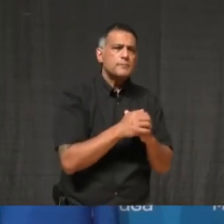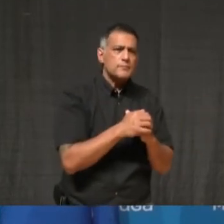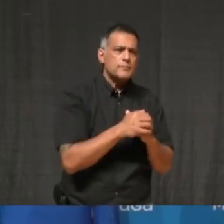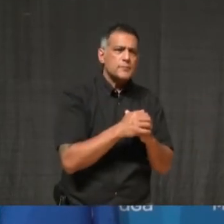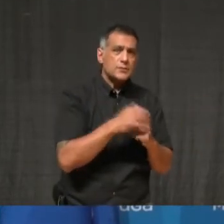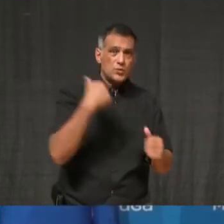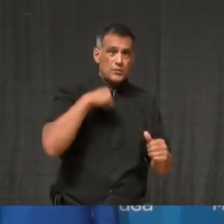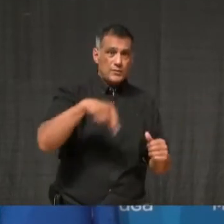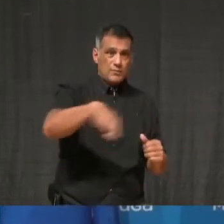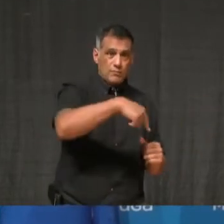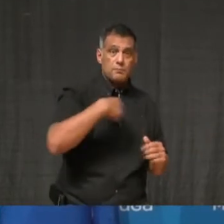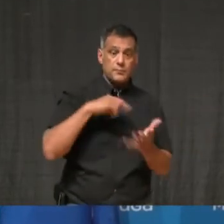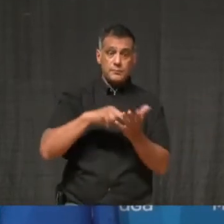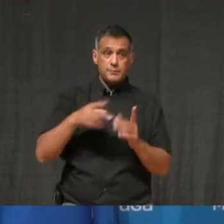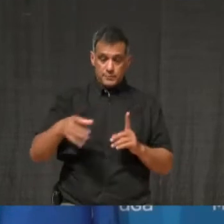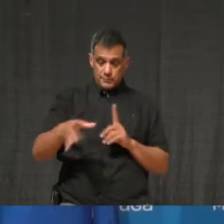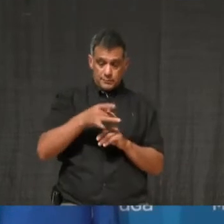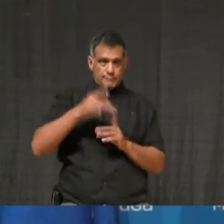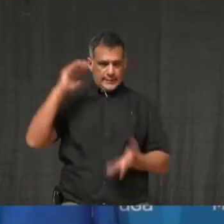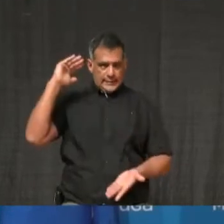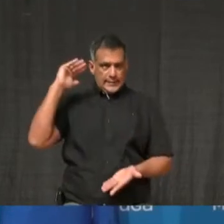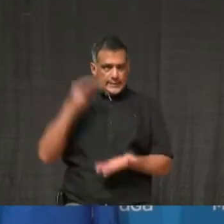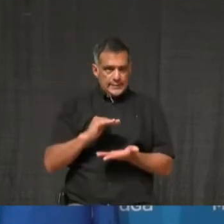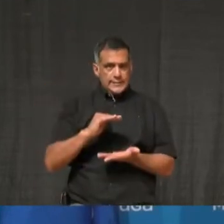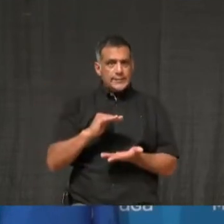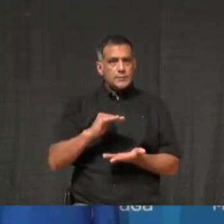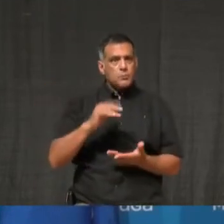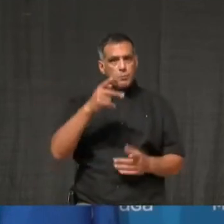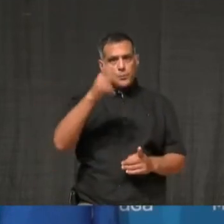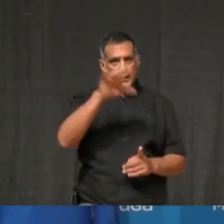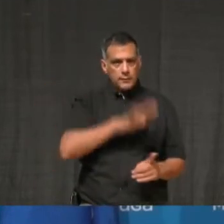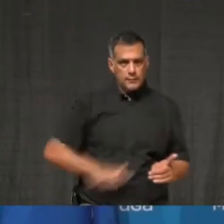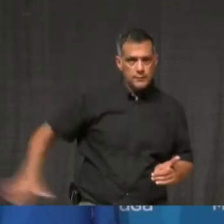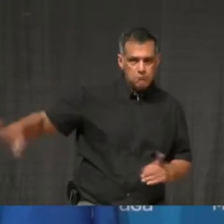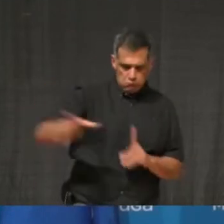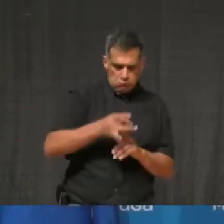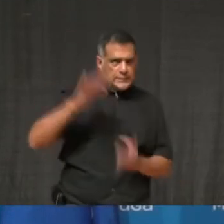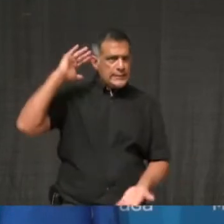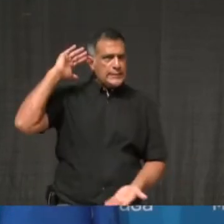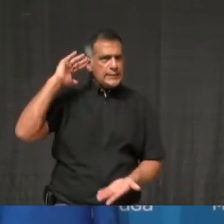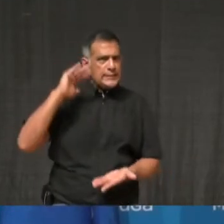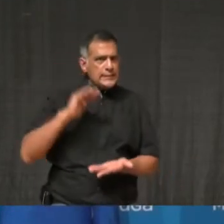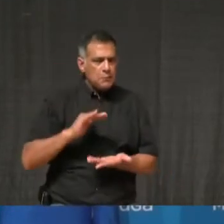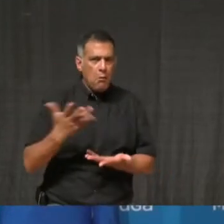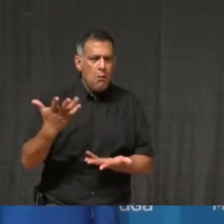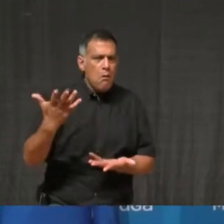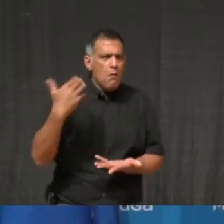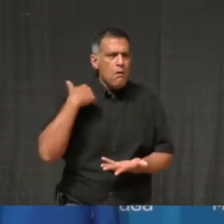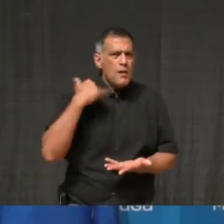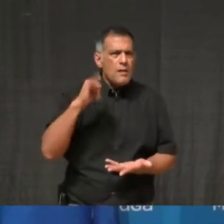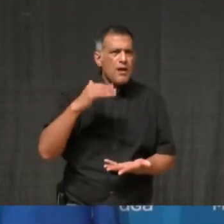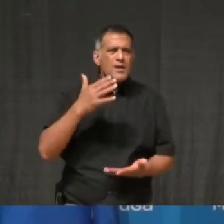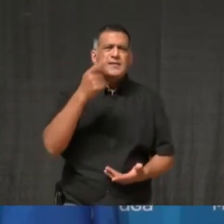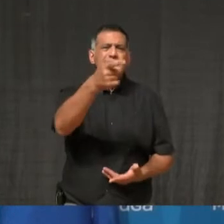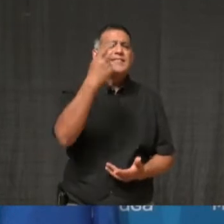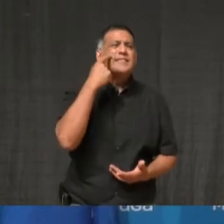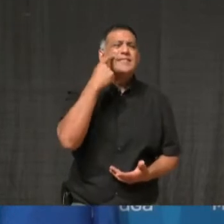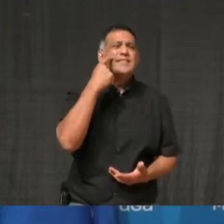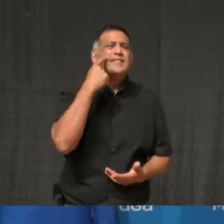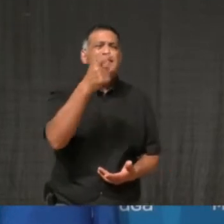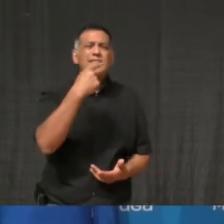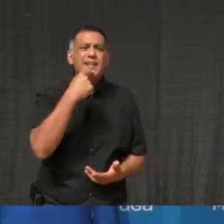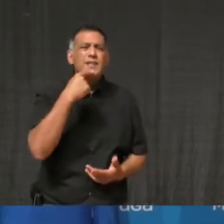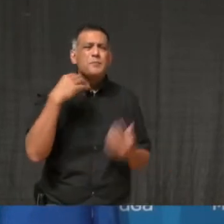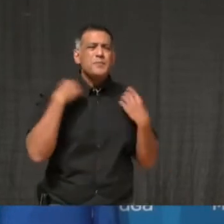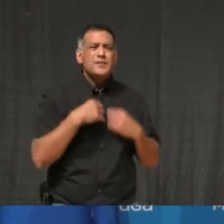in other parts of Peel in Mississauga. So, you said something affected being interested in a school-style